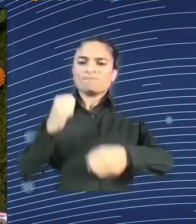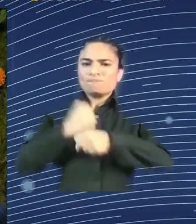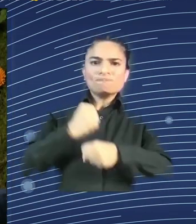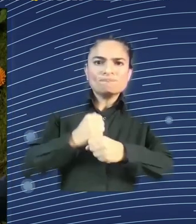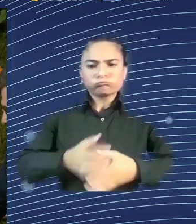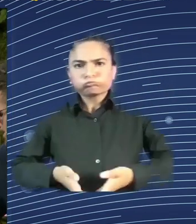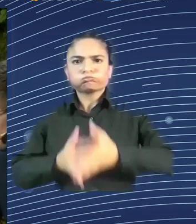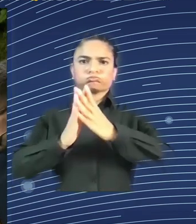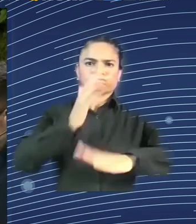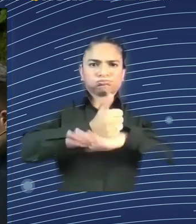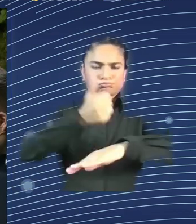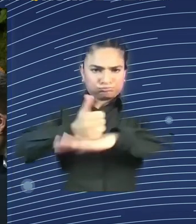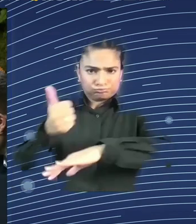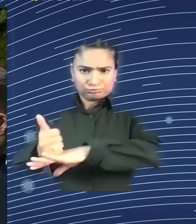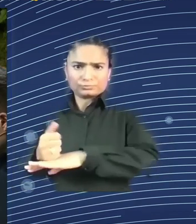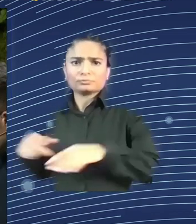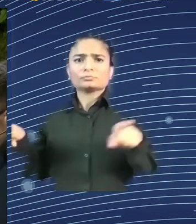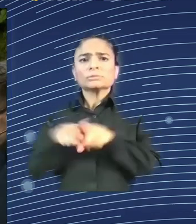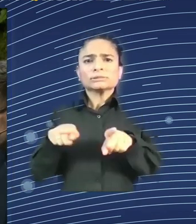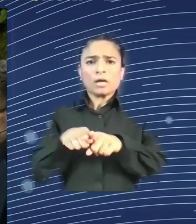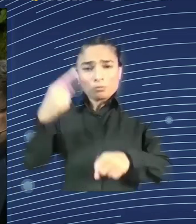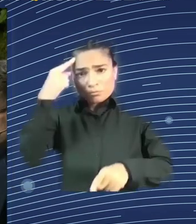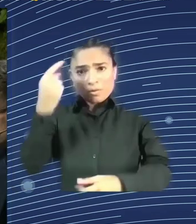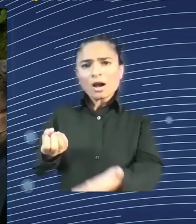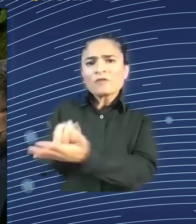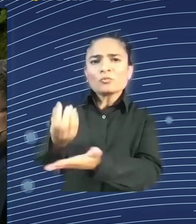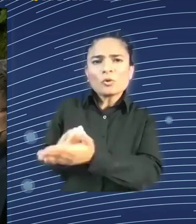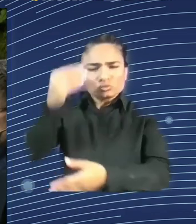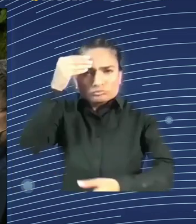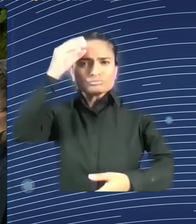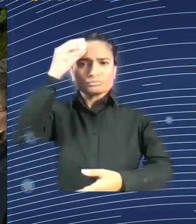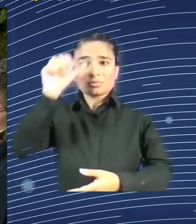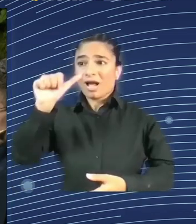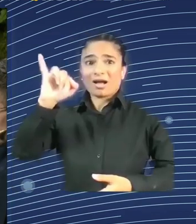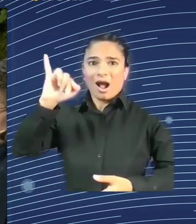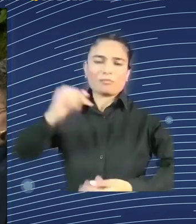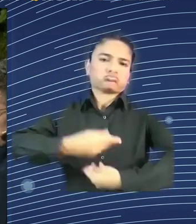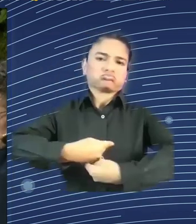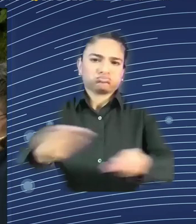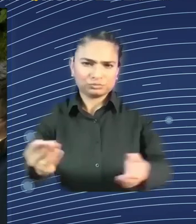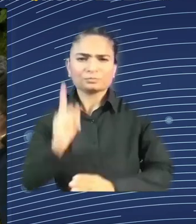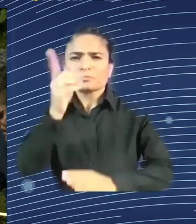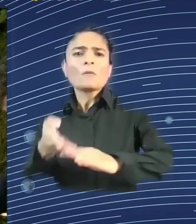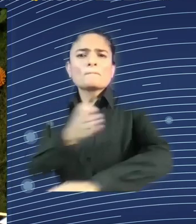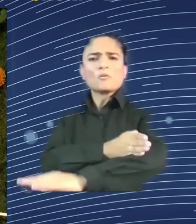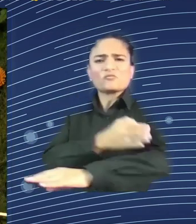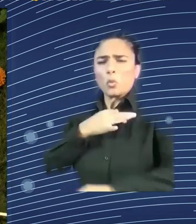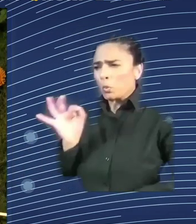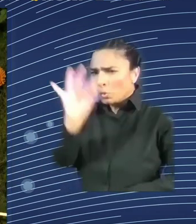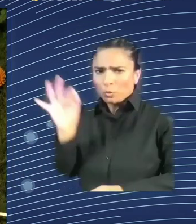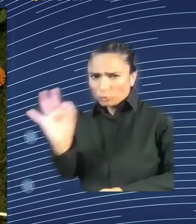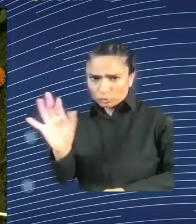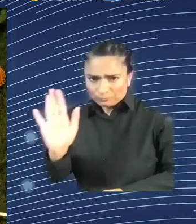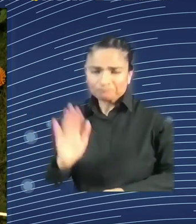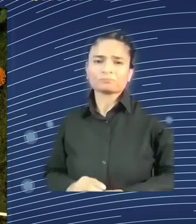Before I ask a question to each one of you, I'll introduce you to the audience. And I'll start with Hannah Wunsam,